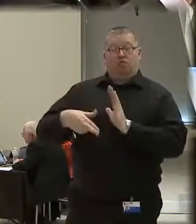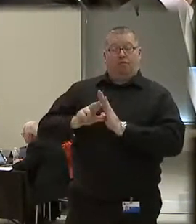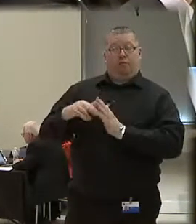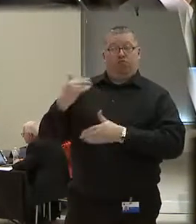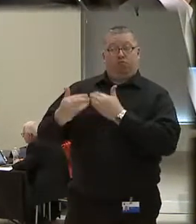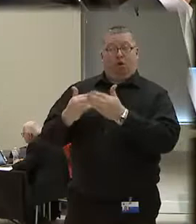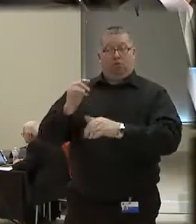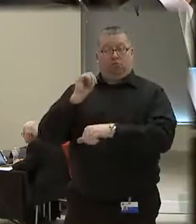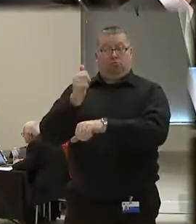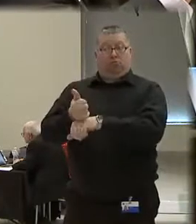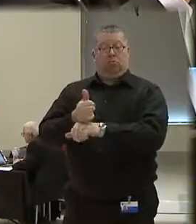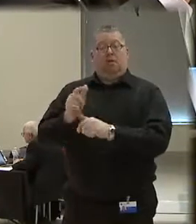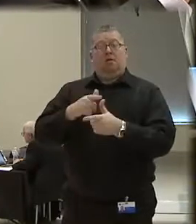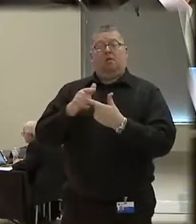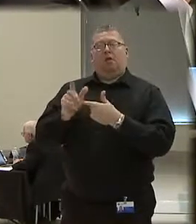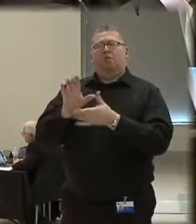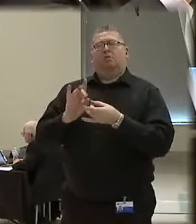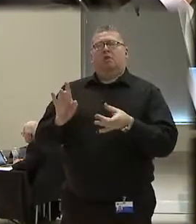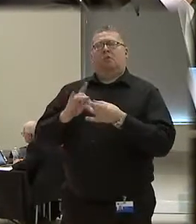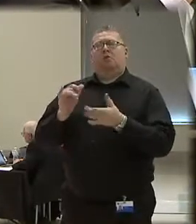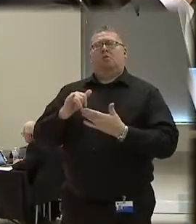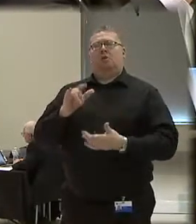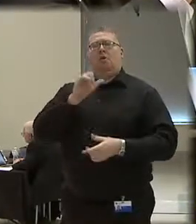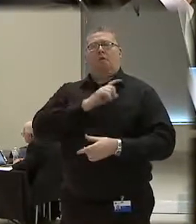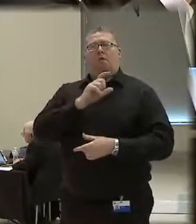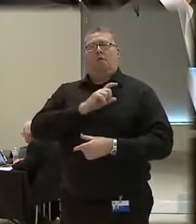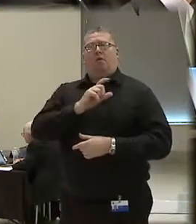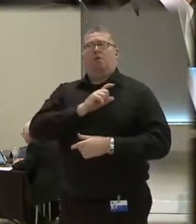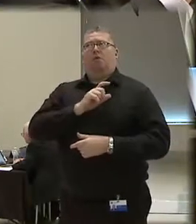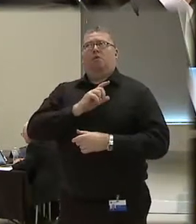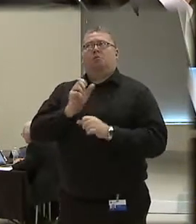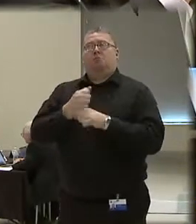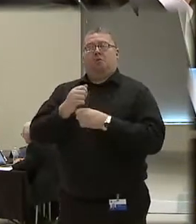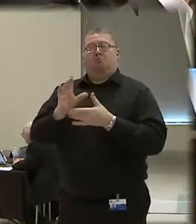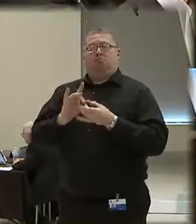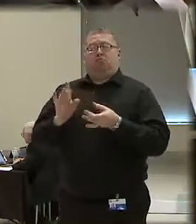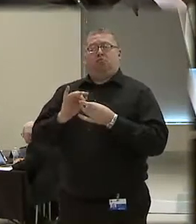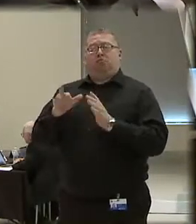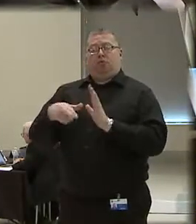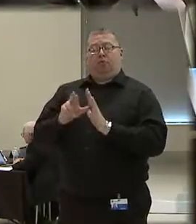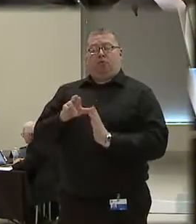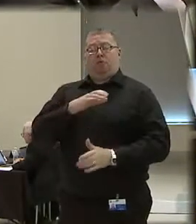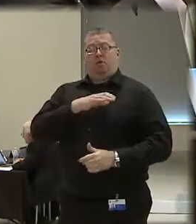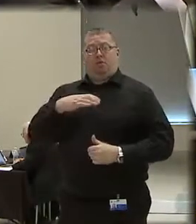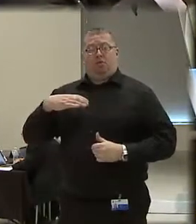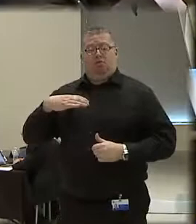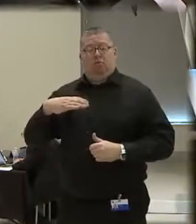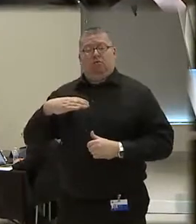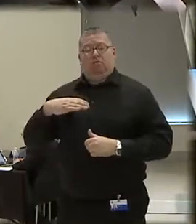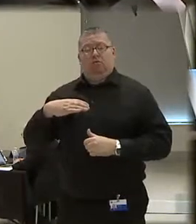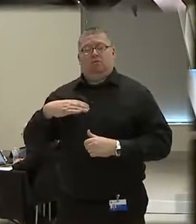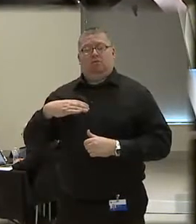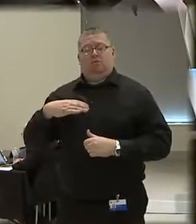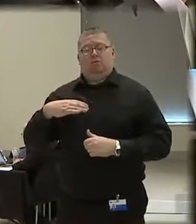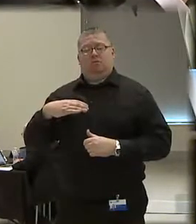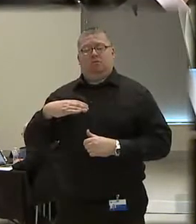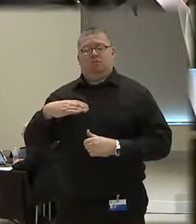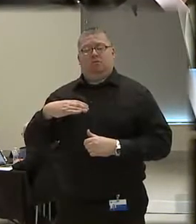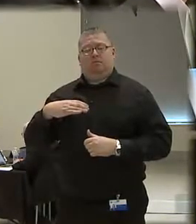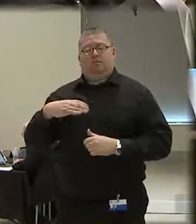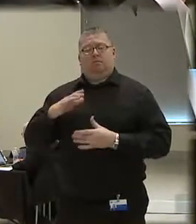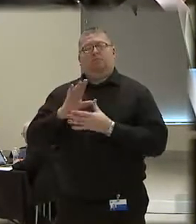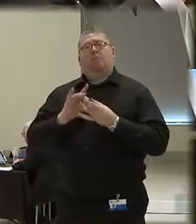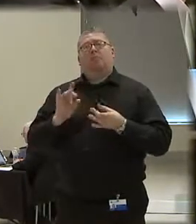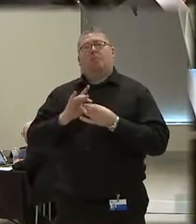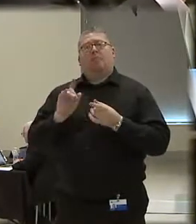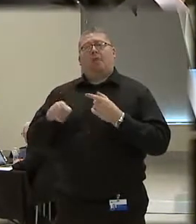and is the statement that officers make to the review commission that is the commission you talked